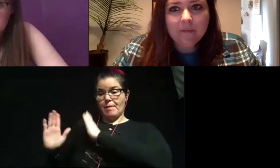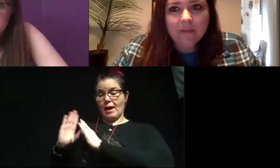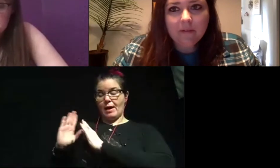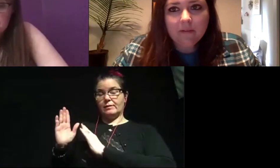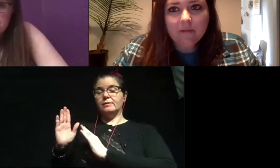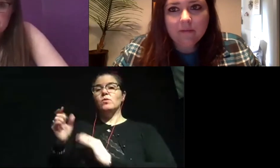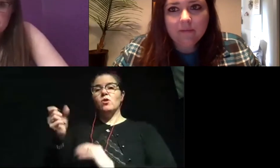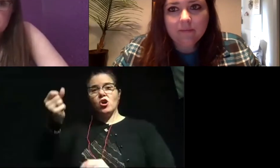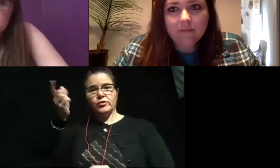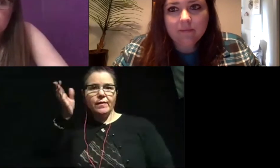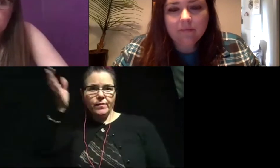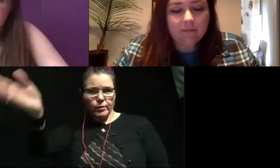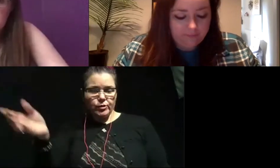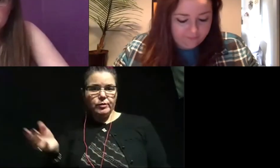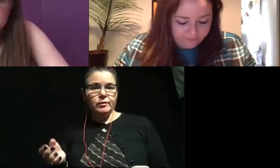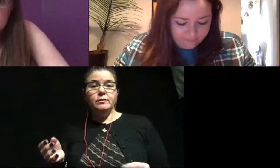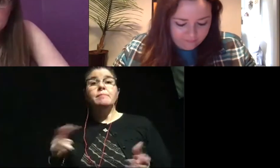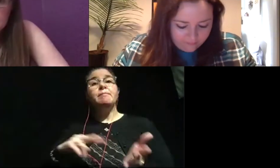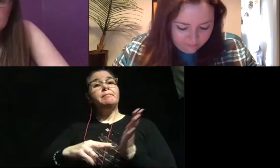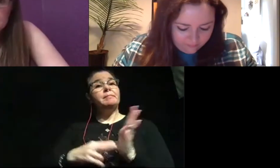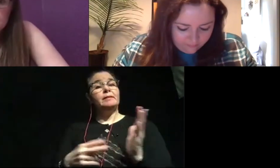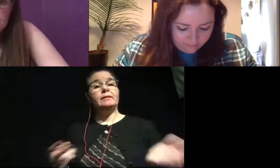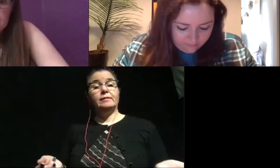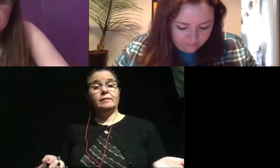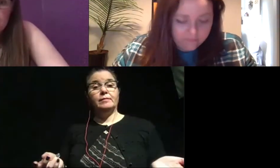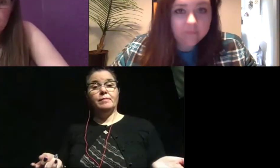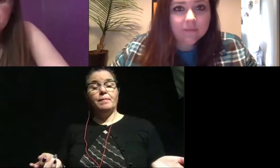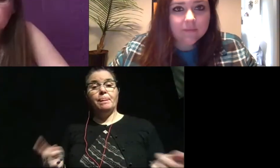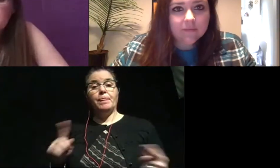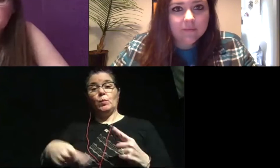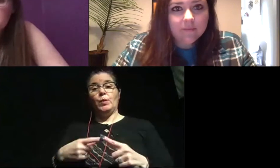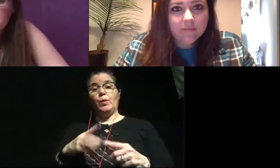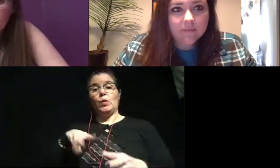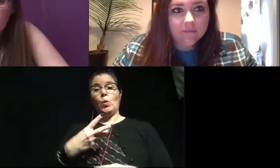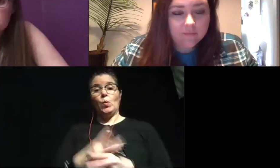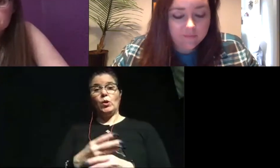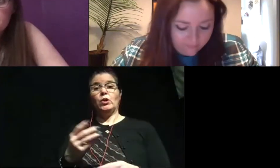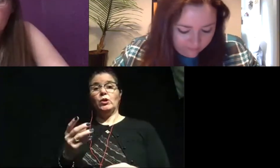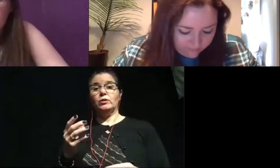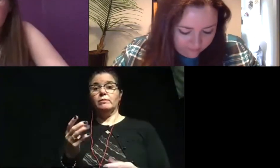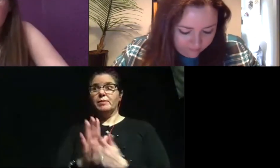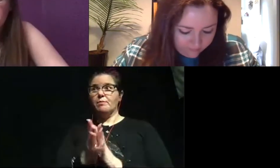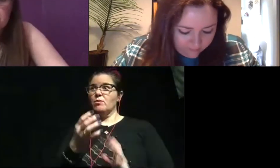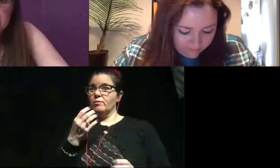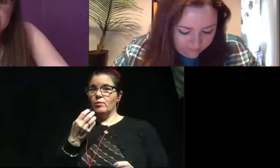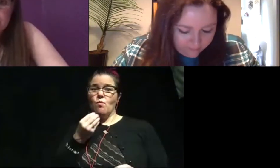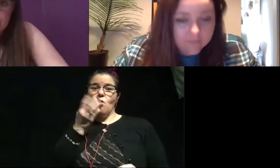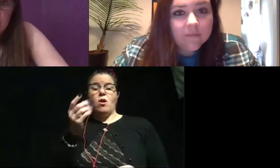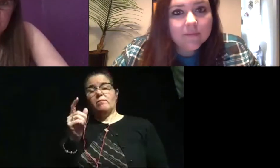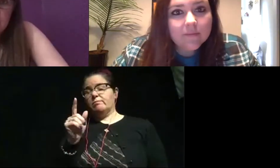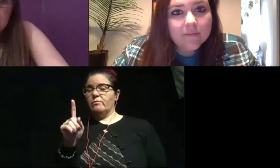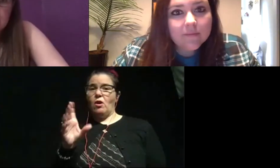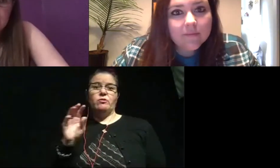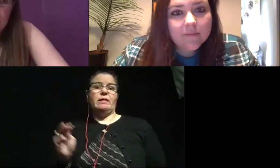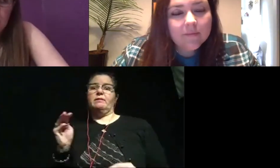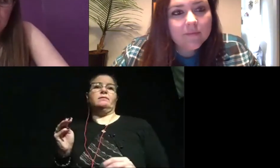the future. So what I mean by that is when the world got really, really, really warm, uh, hundreds of millions of years ago.